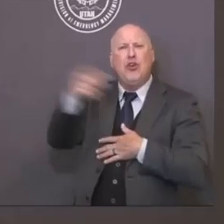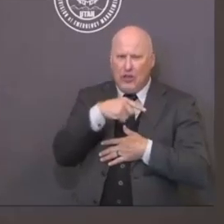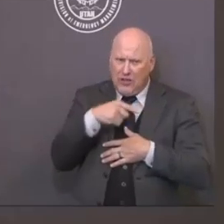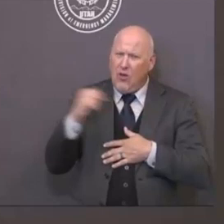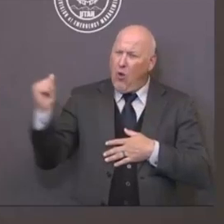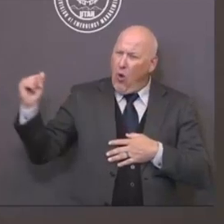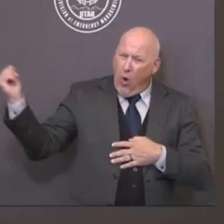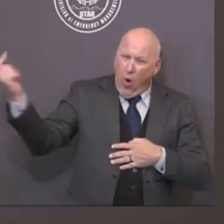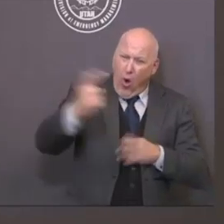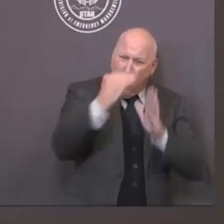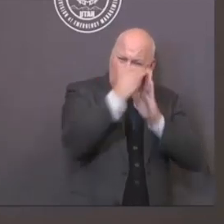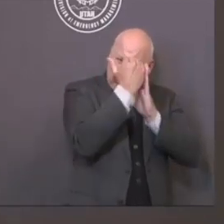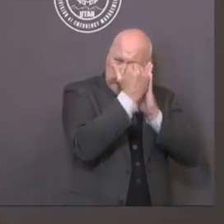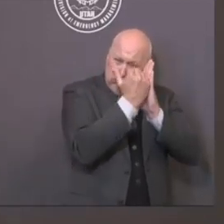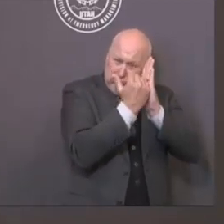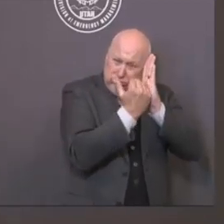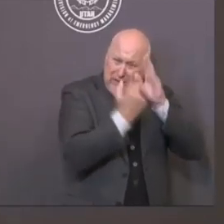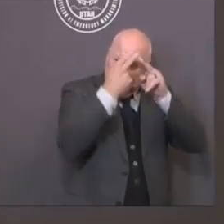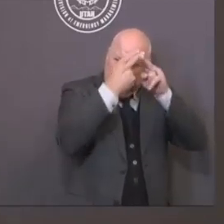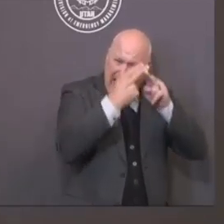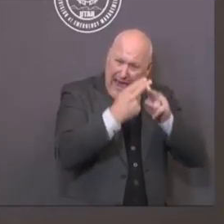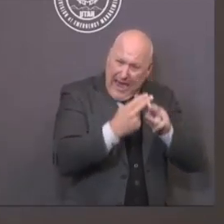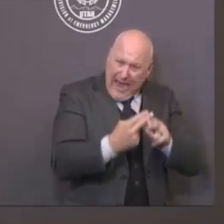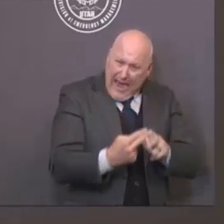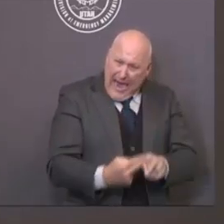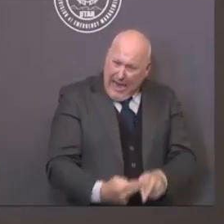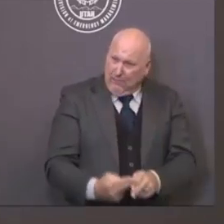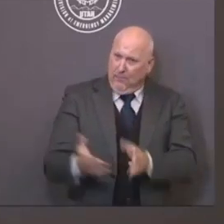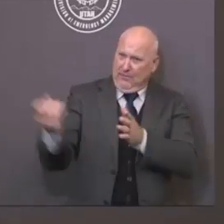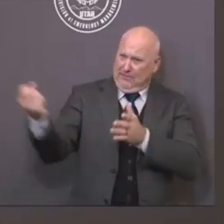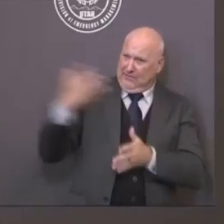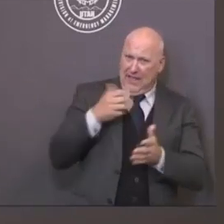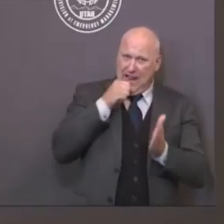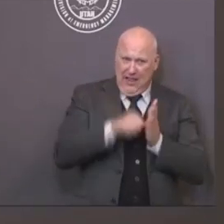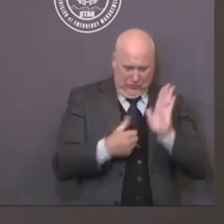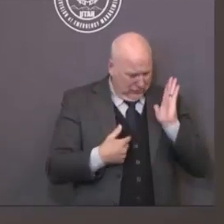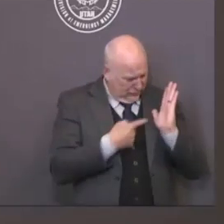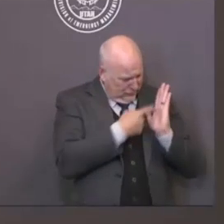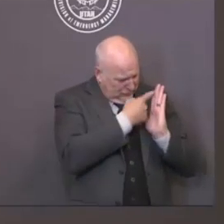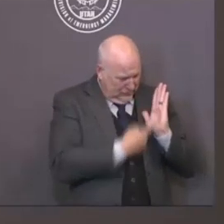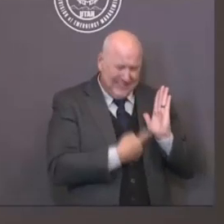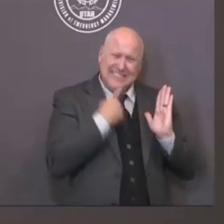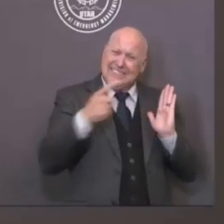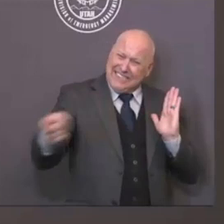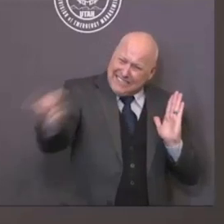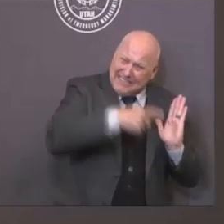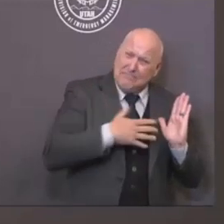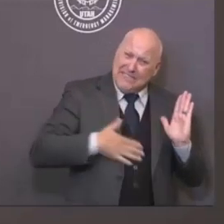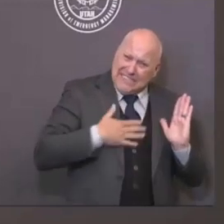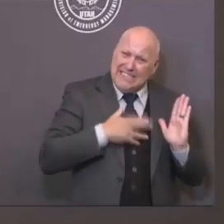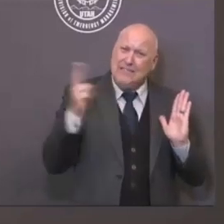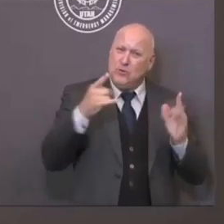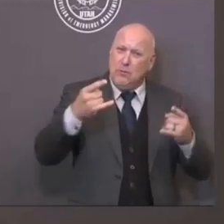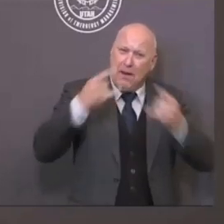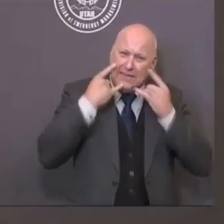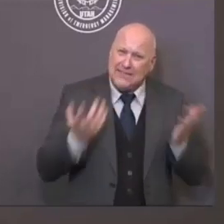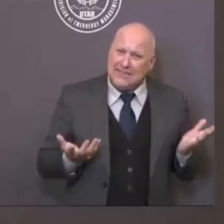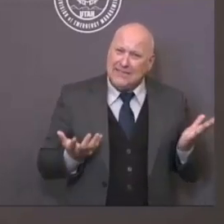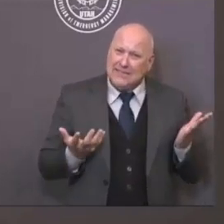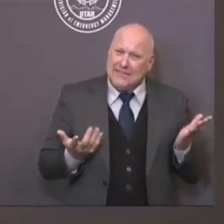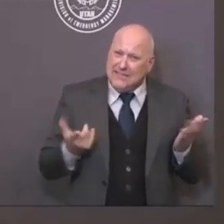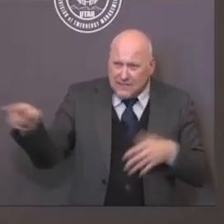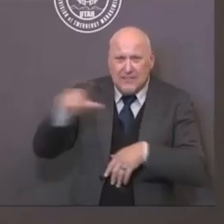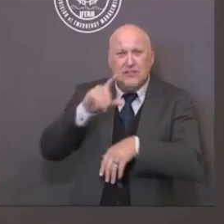again, the emphasis is on wear a face mask. That's all the churches that I know of. And certainly the letter that's gone out signed by